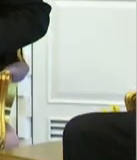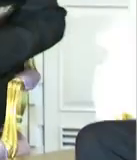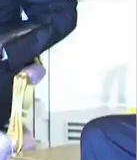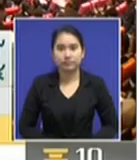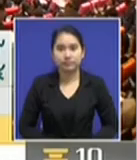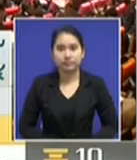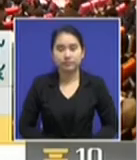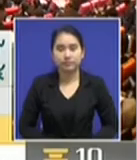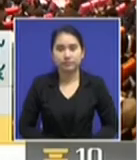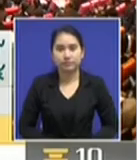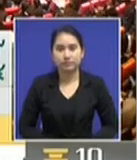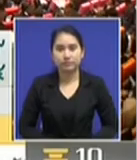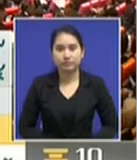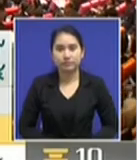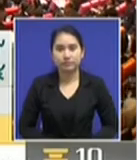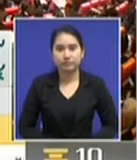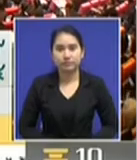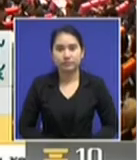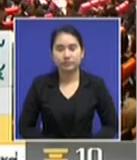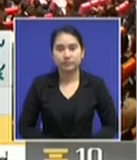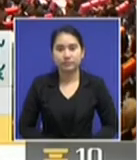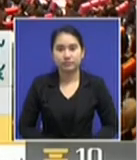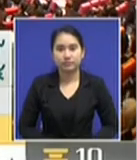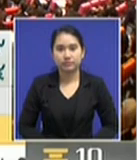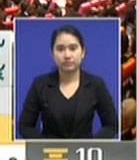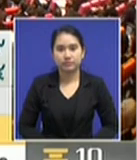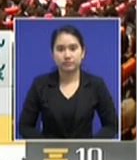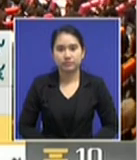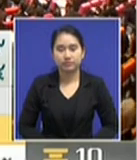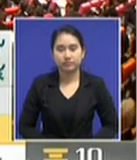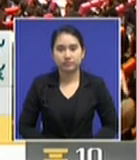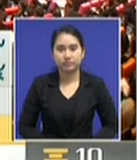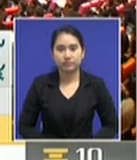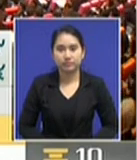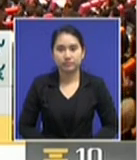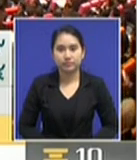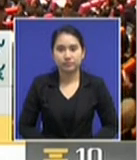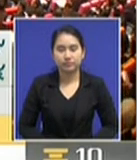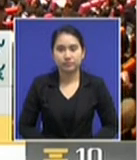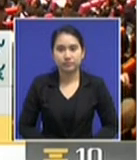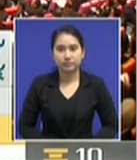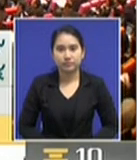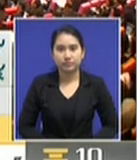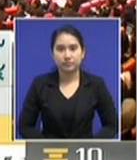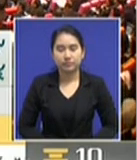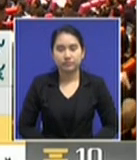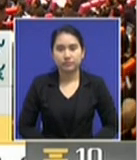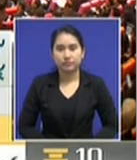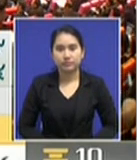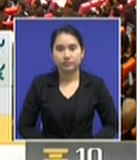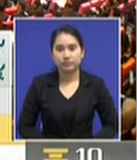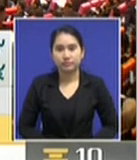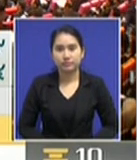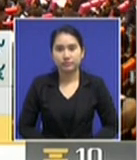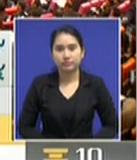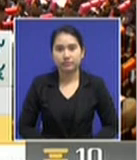prime minister. Especially Kun Kam Noon has outlined the importance of senators in which the constitution